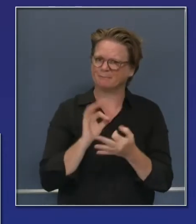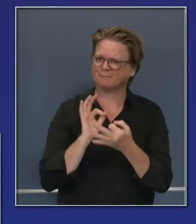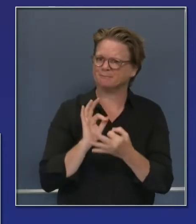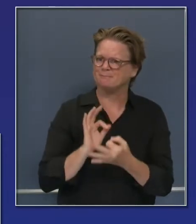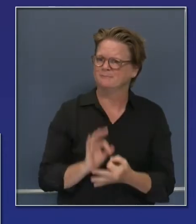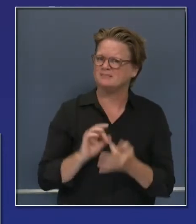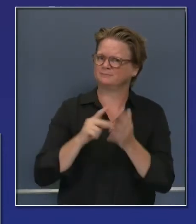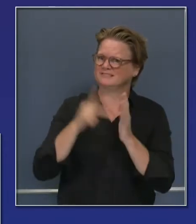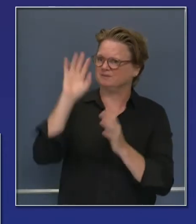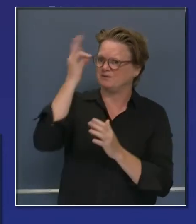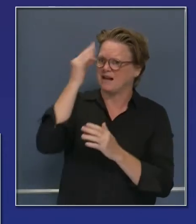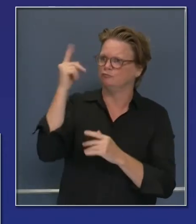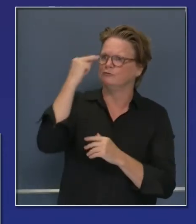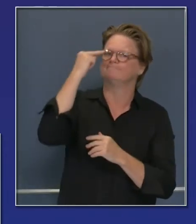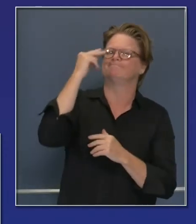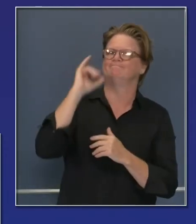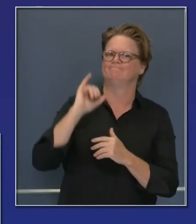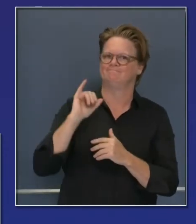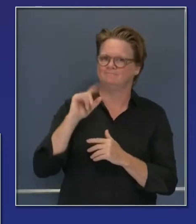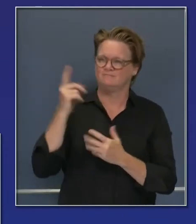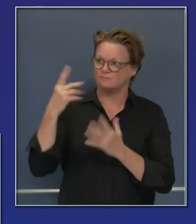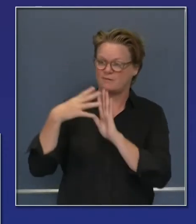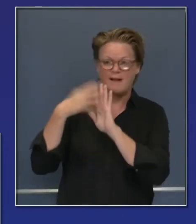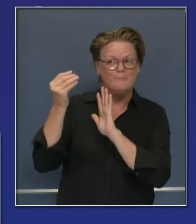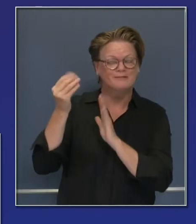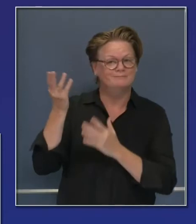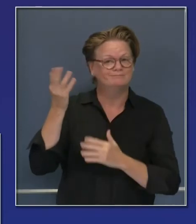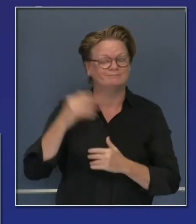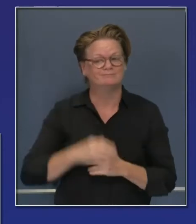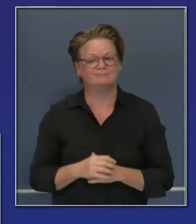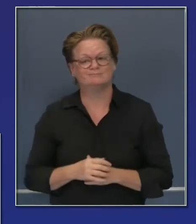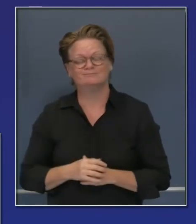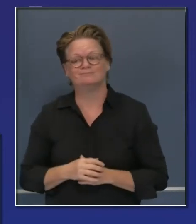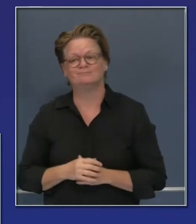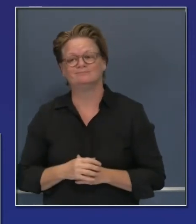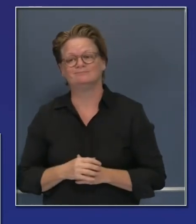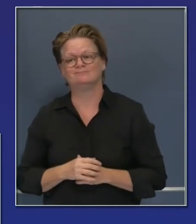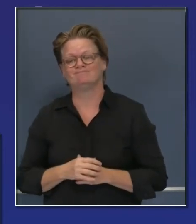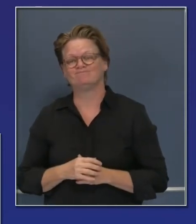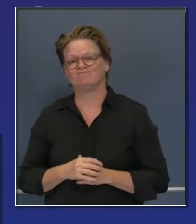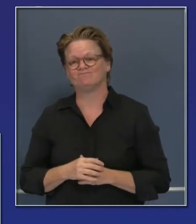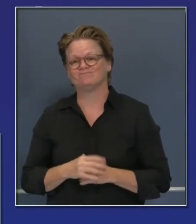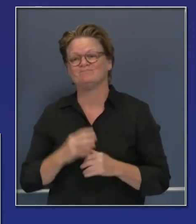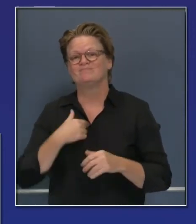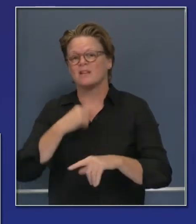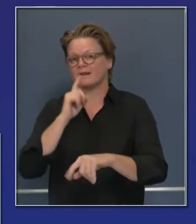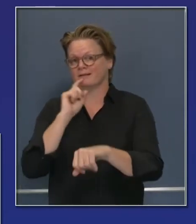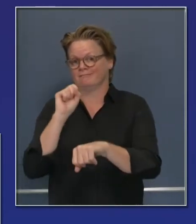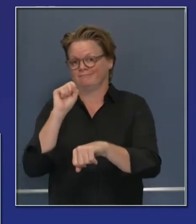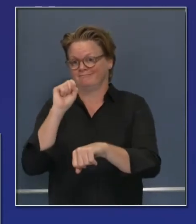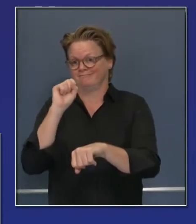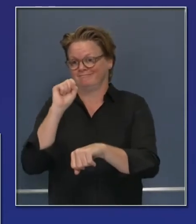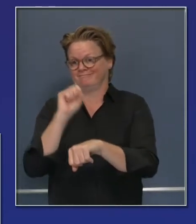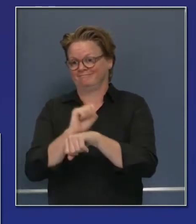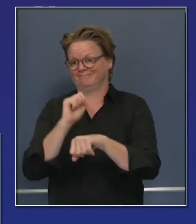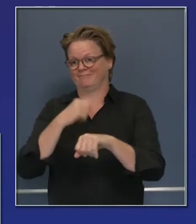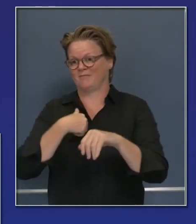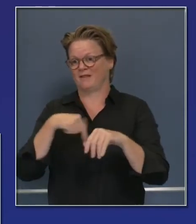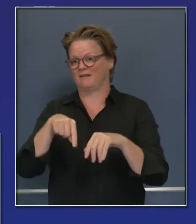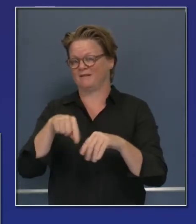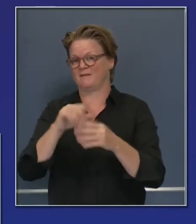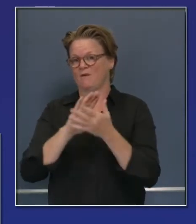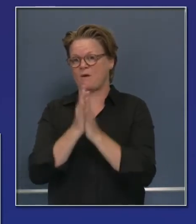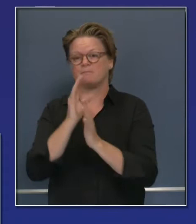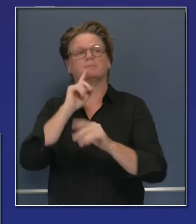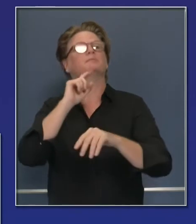in these broader protocols and efforts, if indeed that avails itself in terms of the success